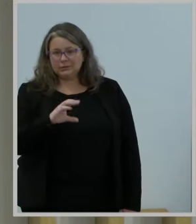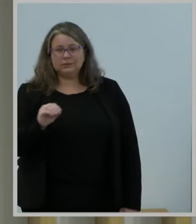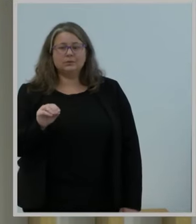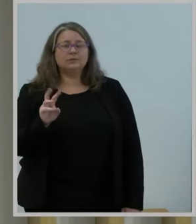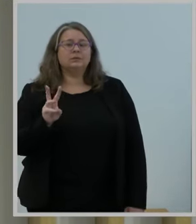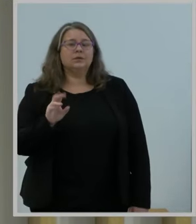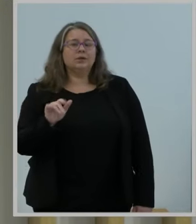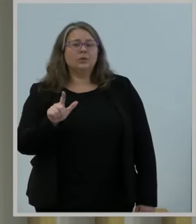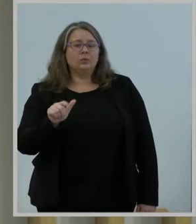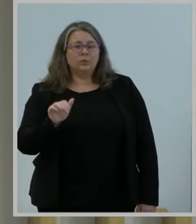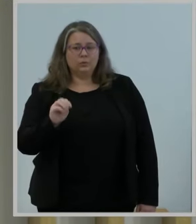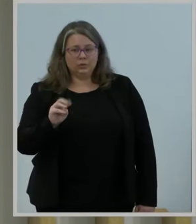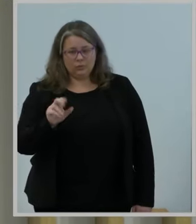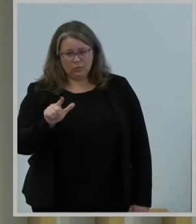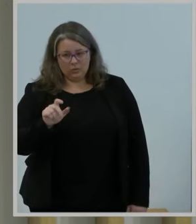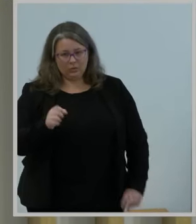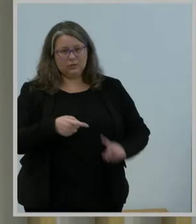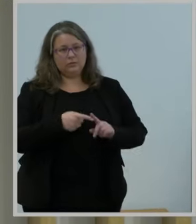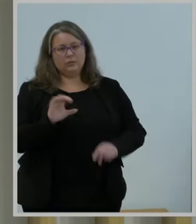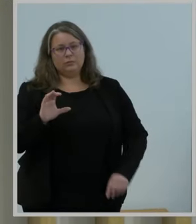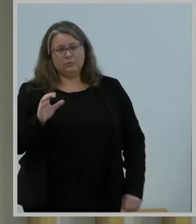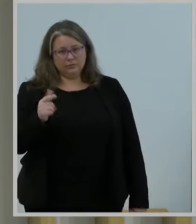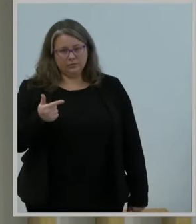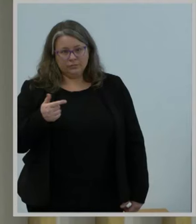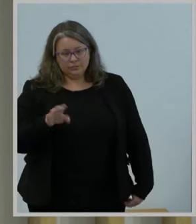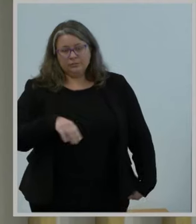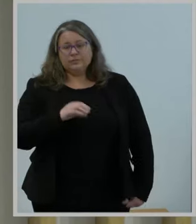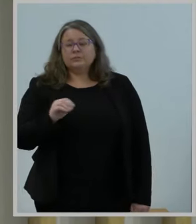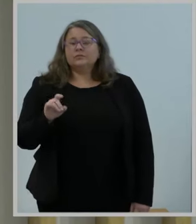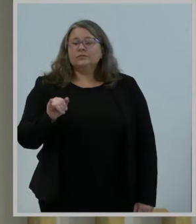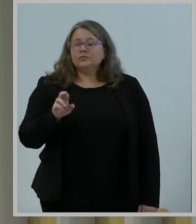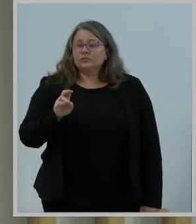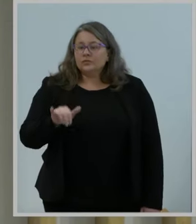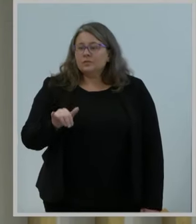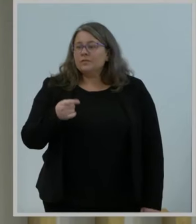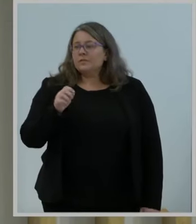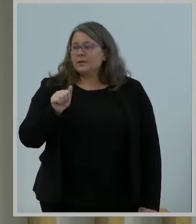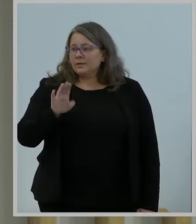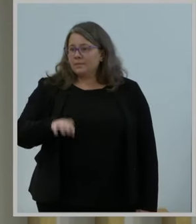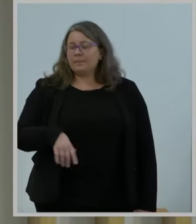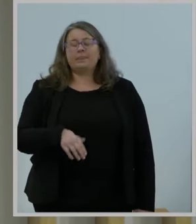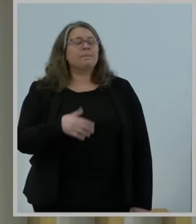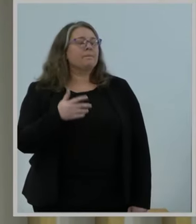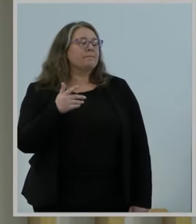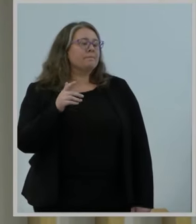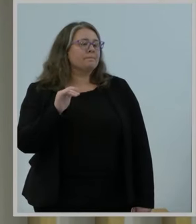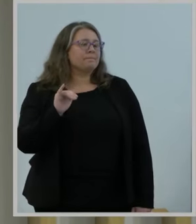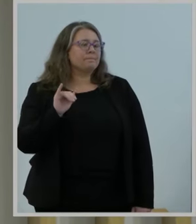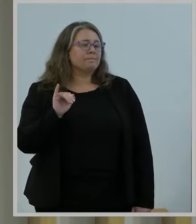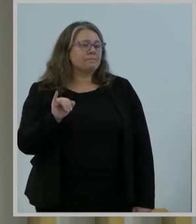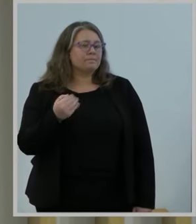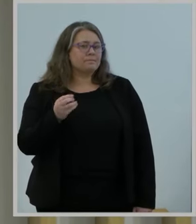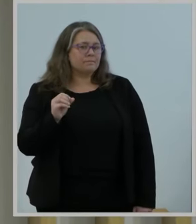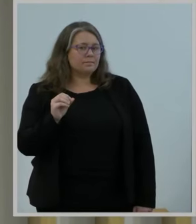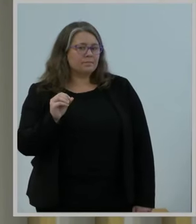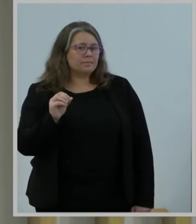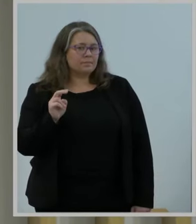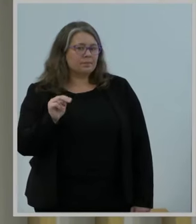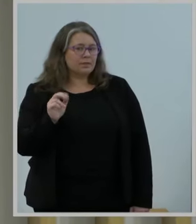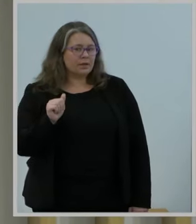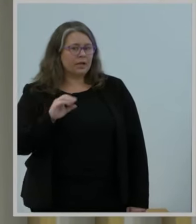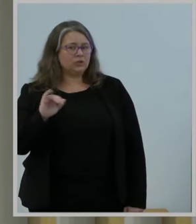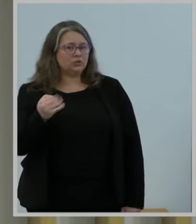Affairs Bureau, Jeremy Marcus from the Enforcement Bureau, Shauna Wilkerson and Joy Ragsdale from the Office of Communications Business Opportunities,